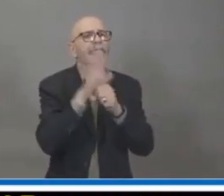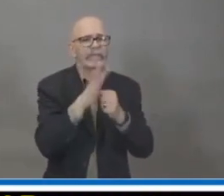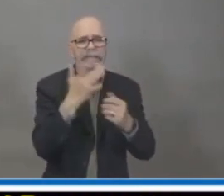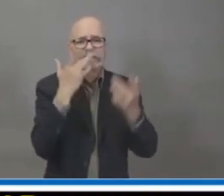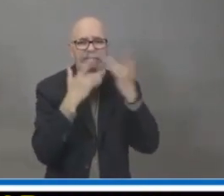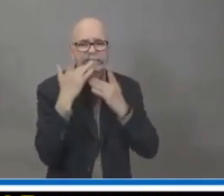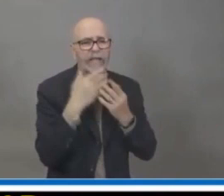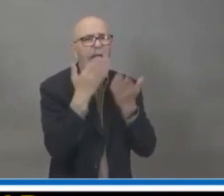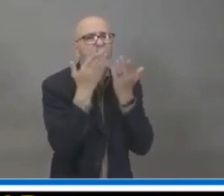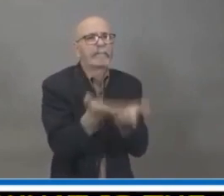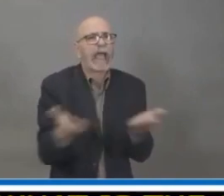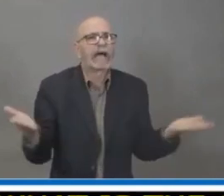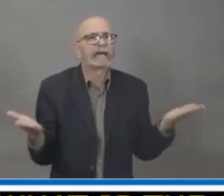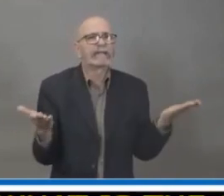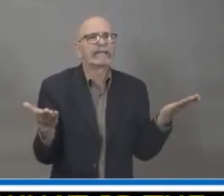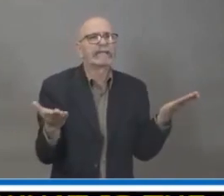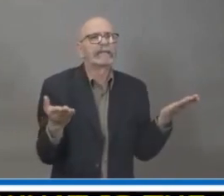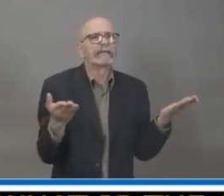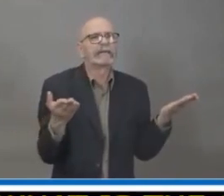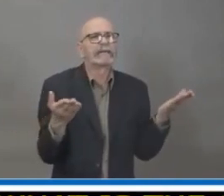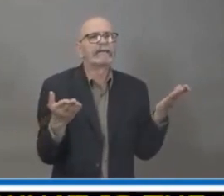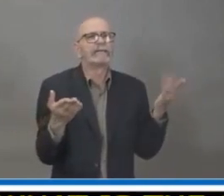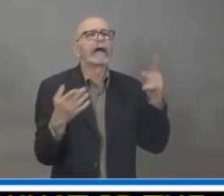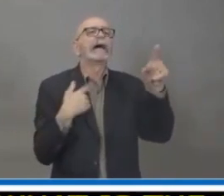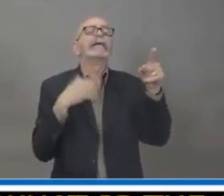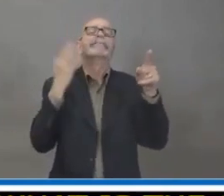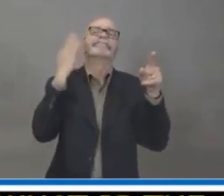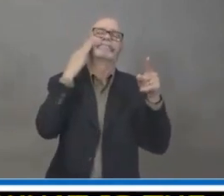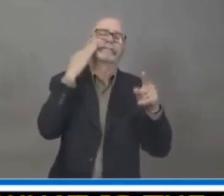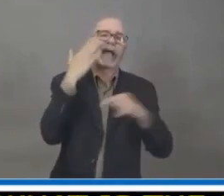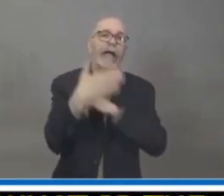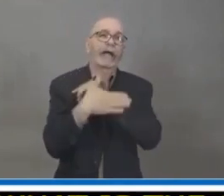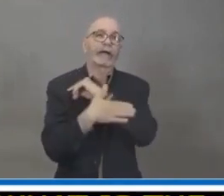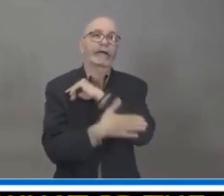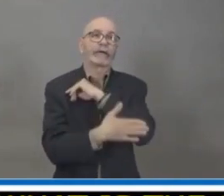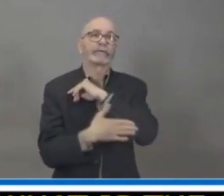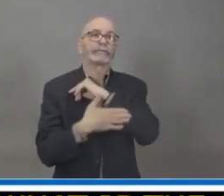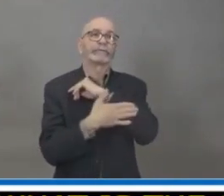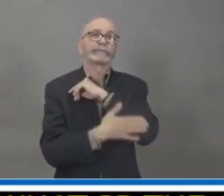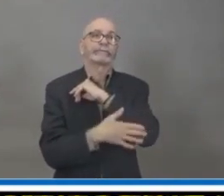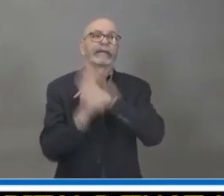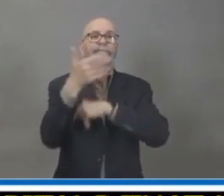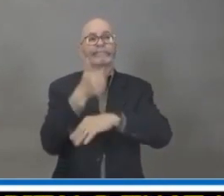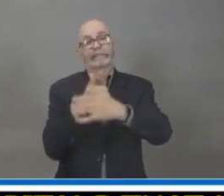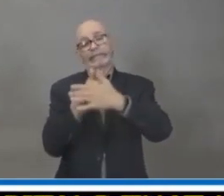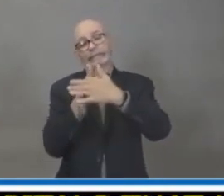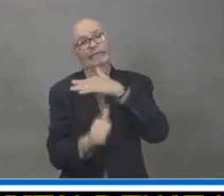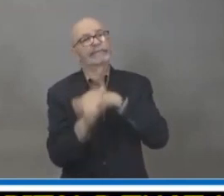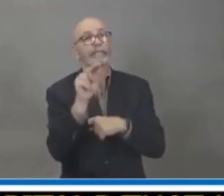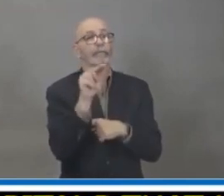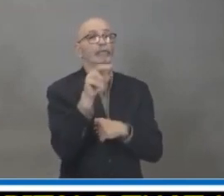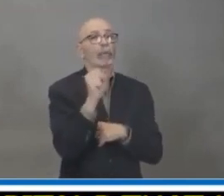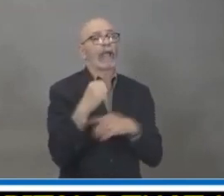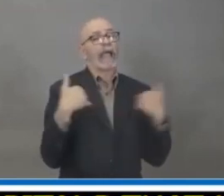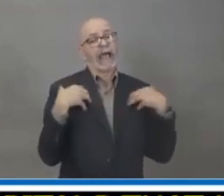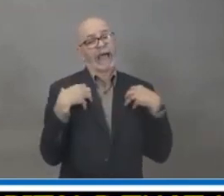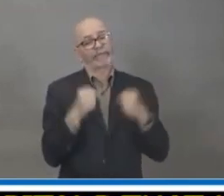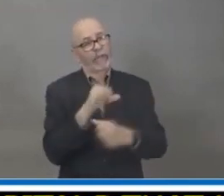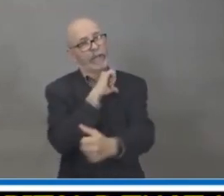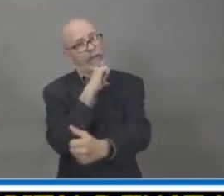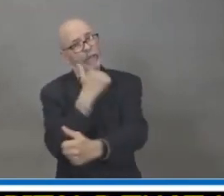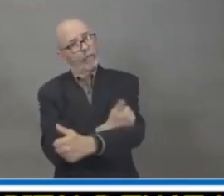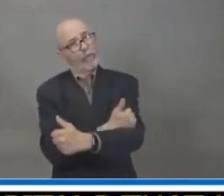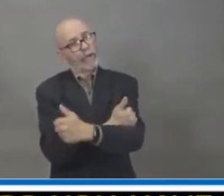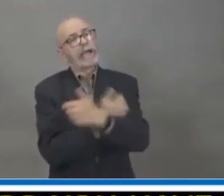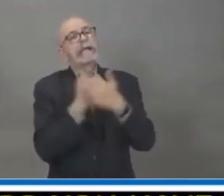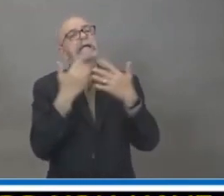So I understand that rural hospitals are part of the Nova Scotia Health Authority. And so the Nova Scotia Health